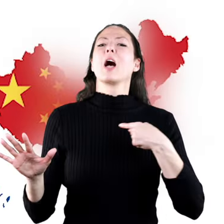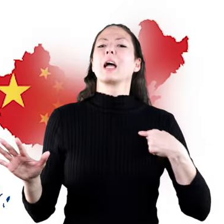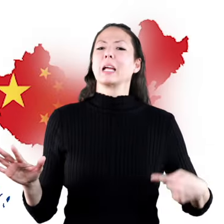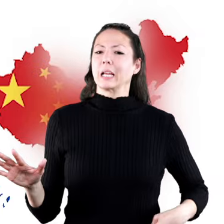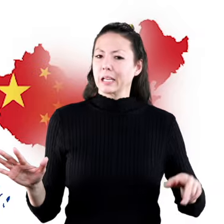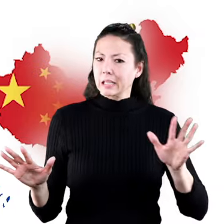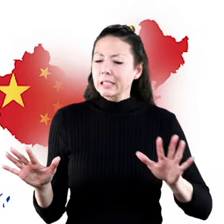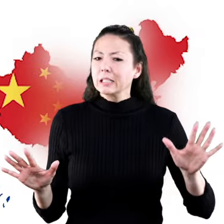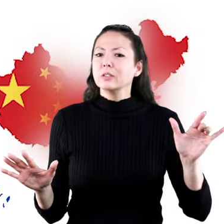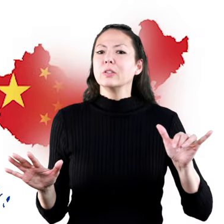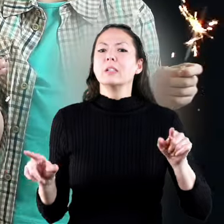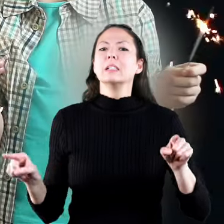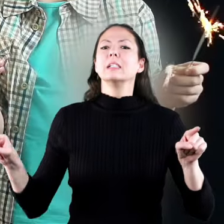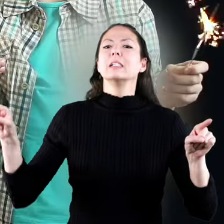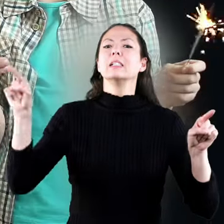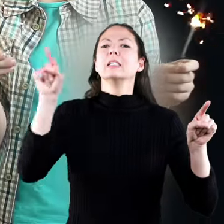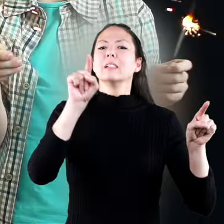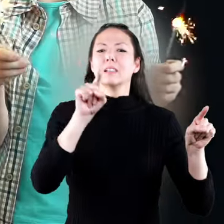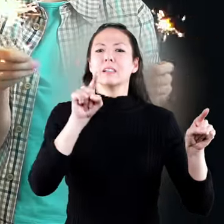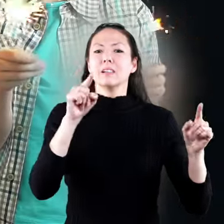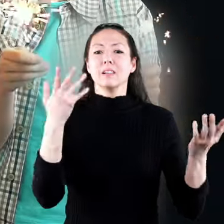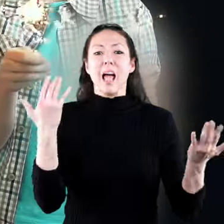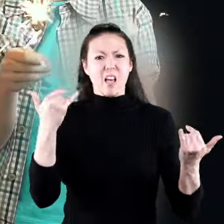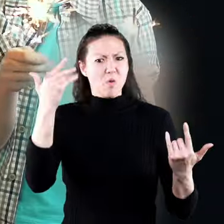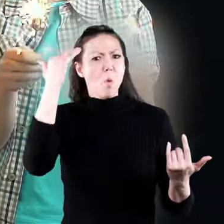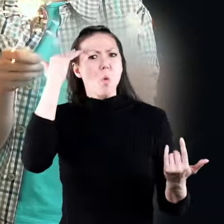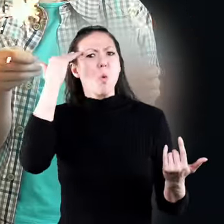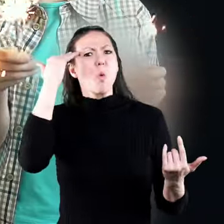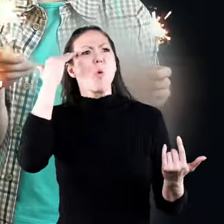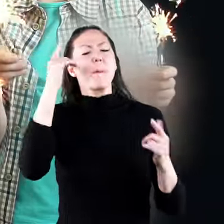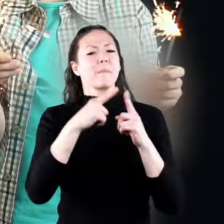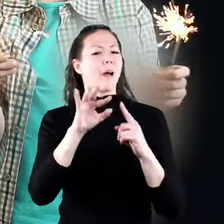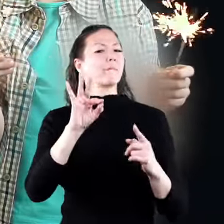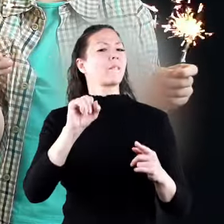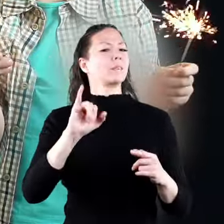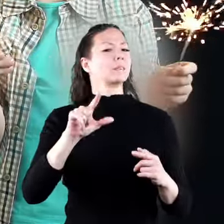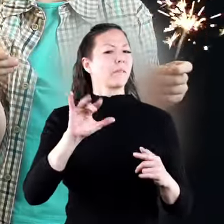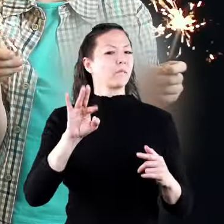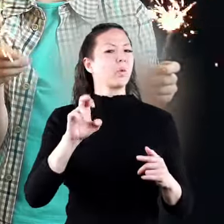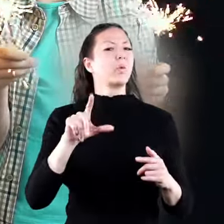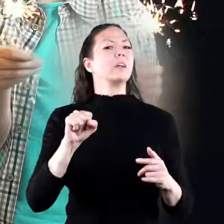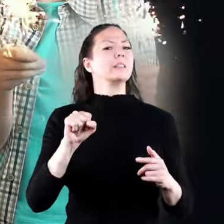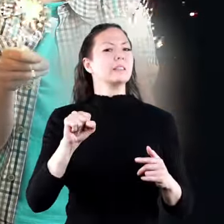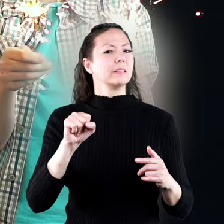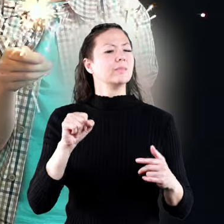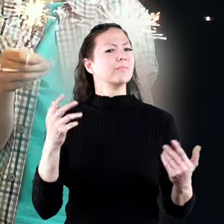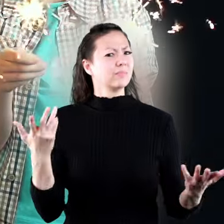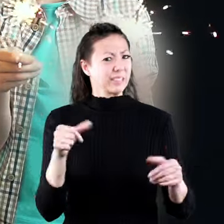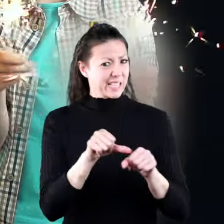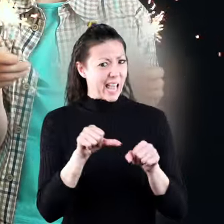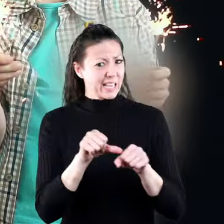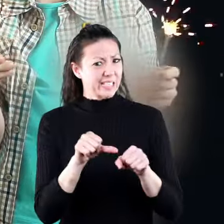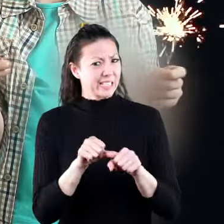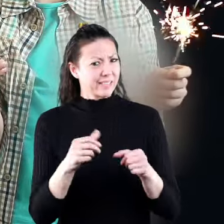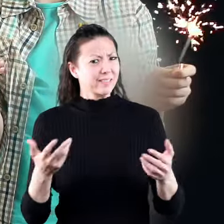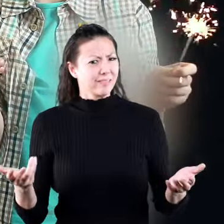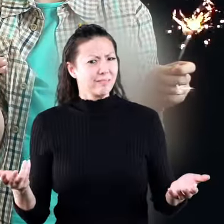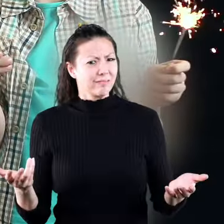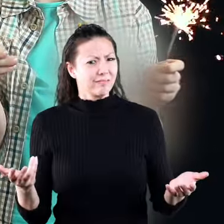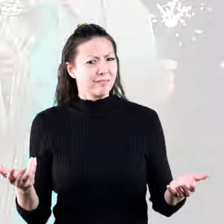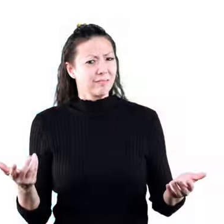and China. Now, you know more about fossil fuels than you ever thought you would. Aren't they a gas?